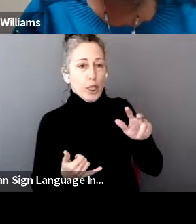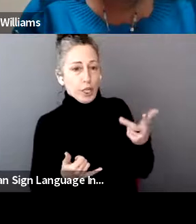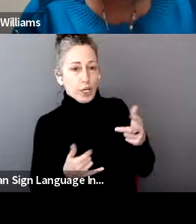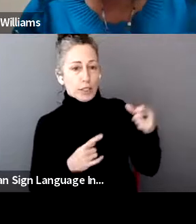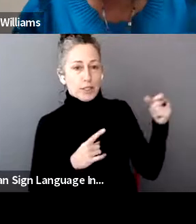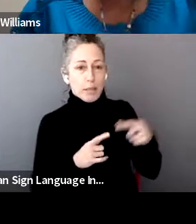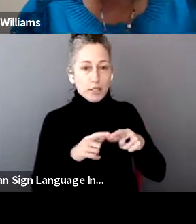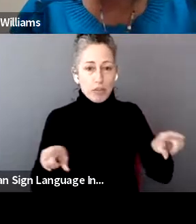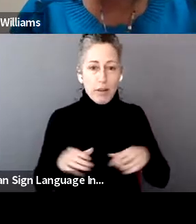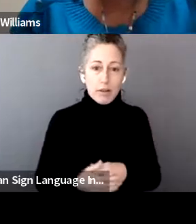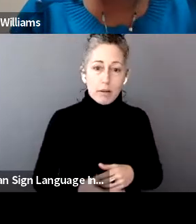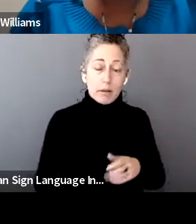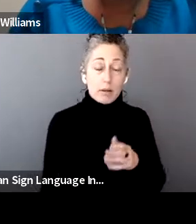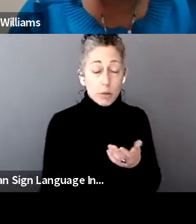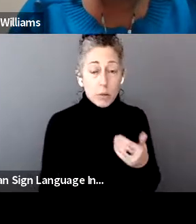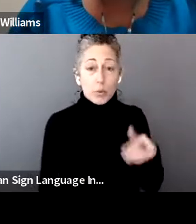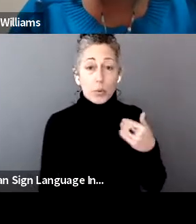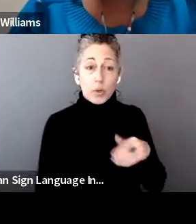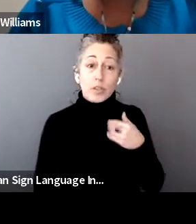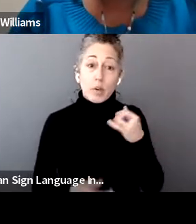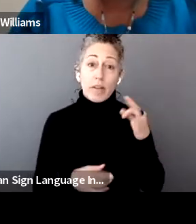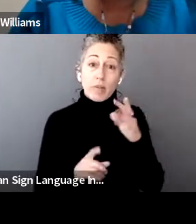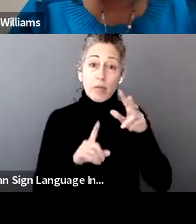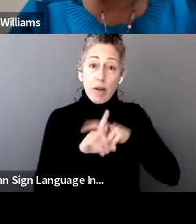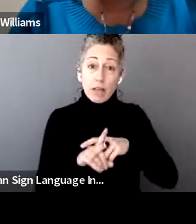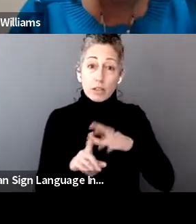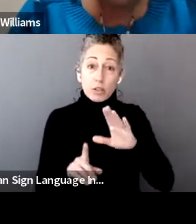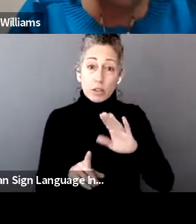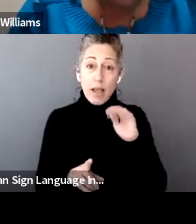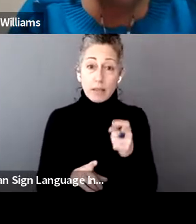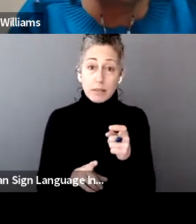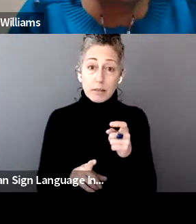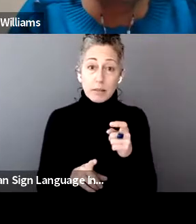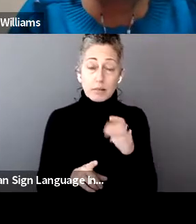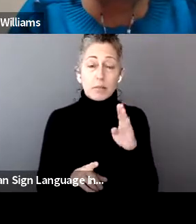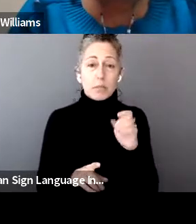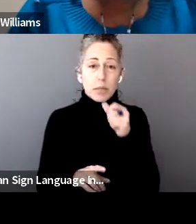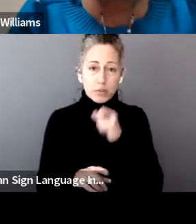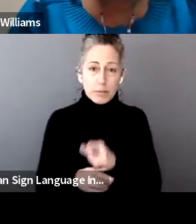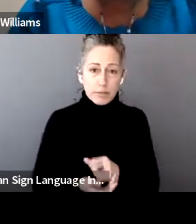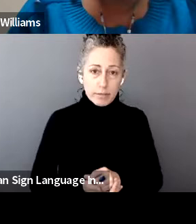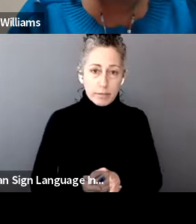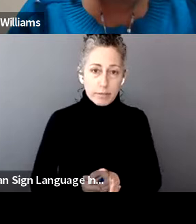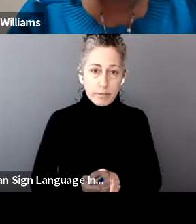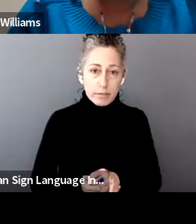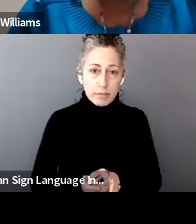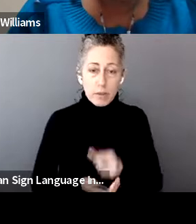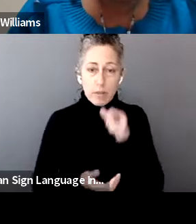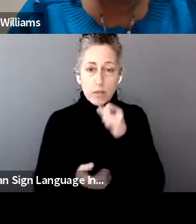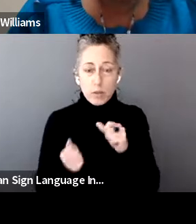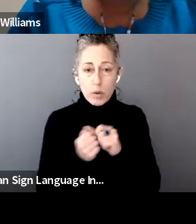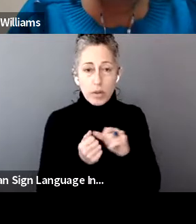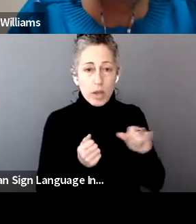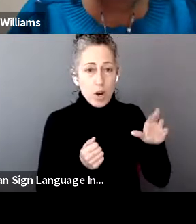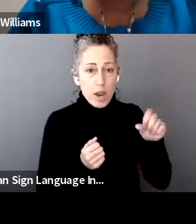them. So if you did file your taxes, be patient with the IRS, with your